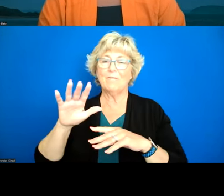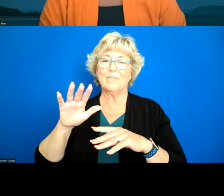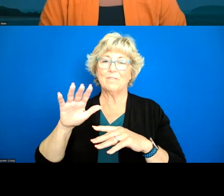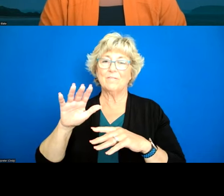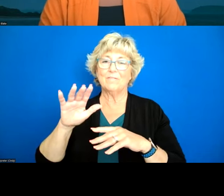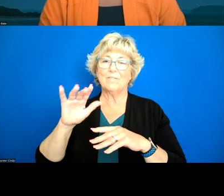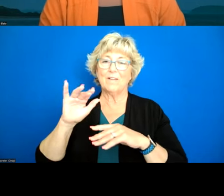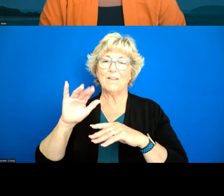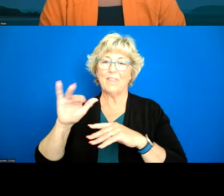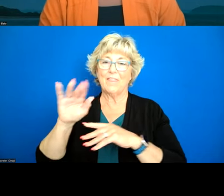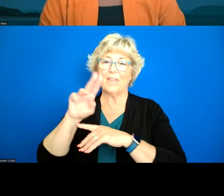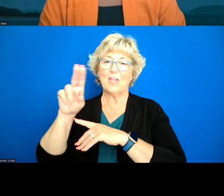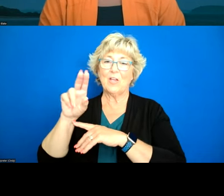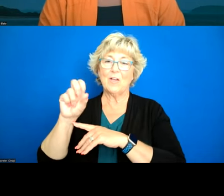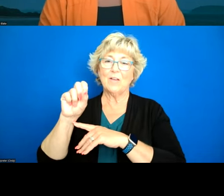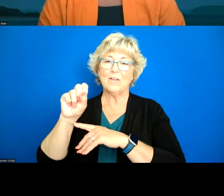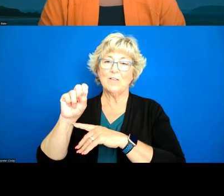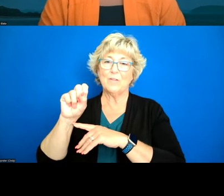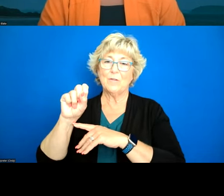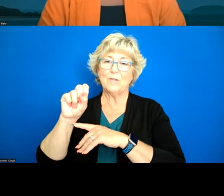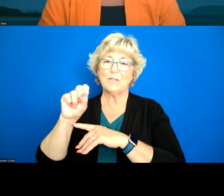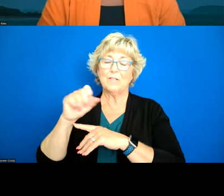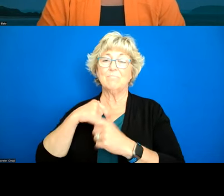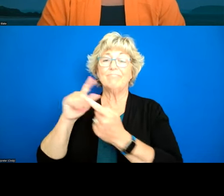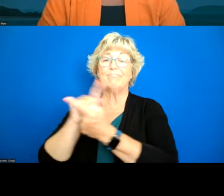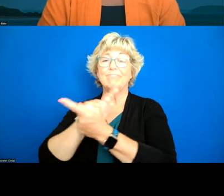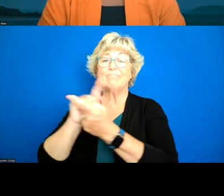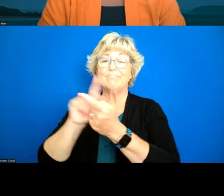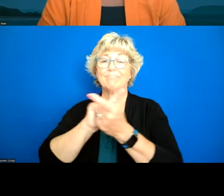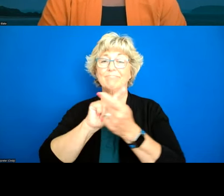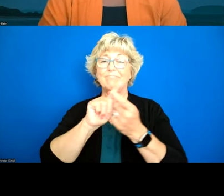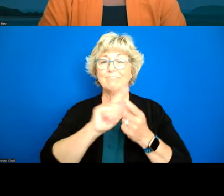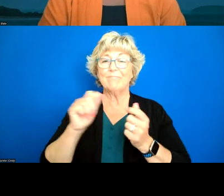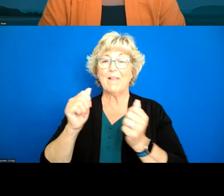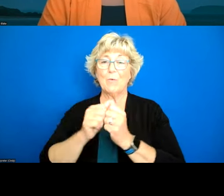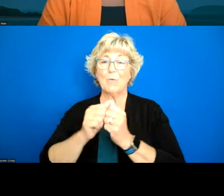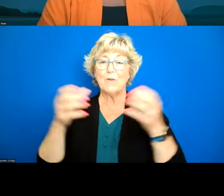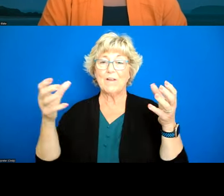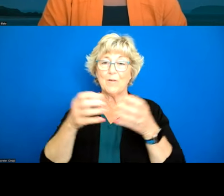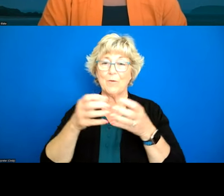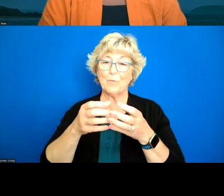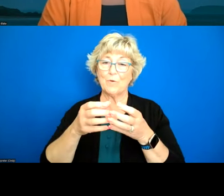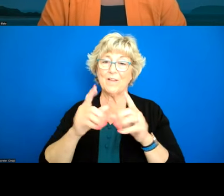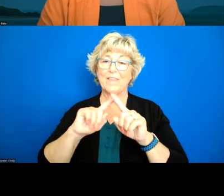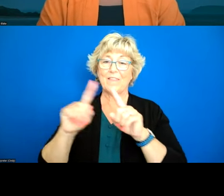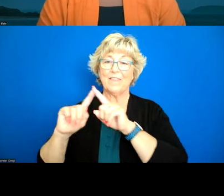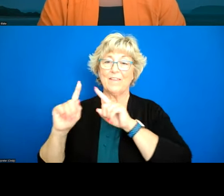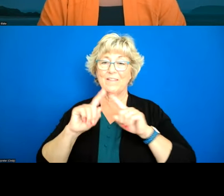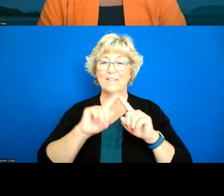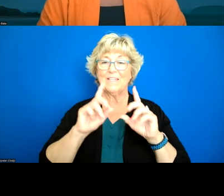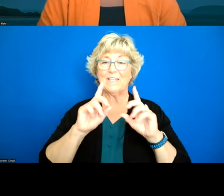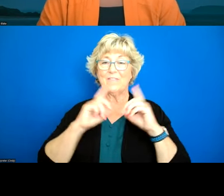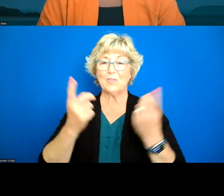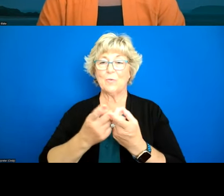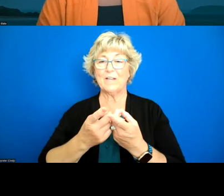directors they're known um you know in terms of basically the department directors i'll say specifically um